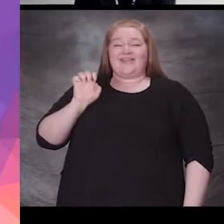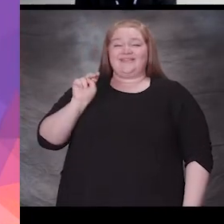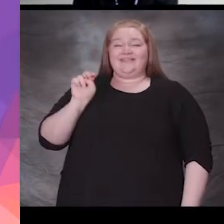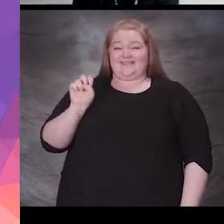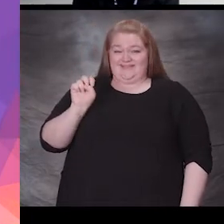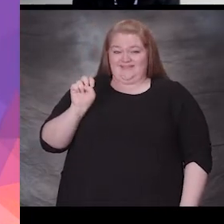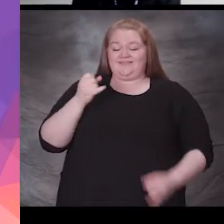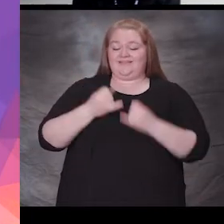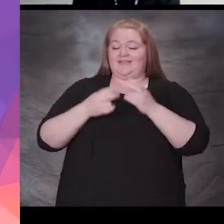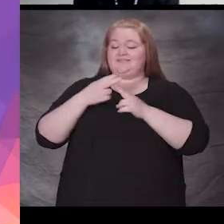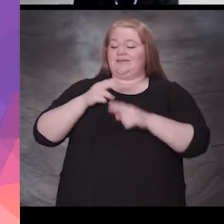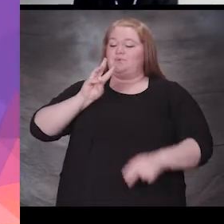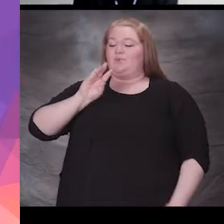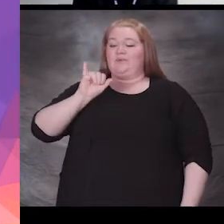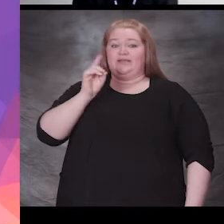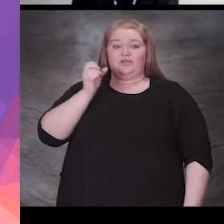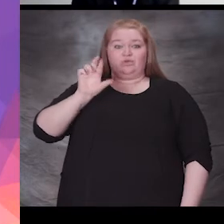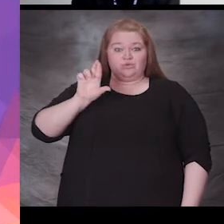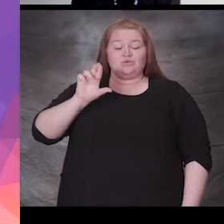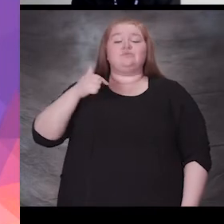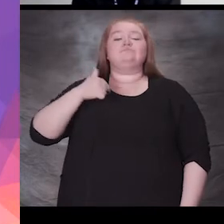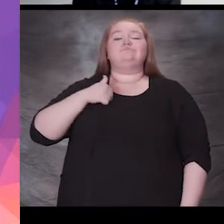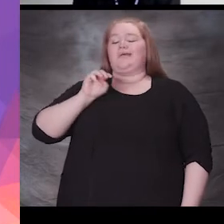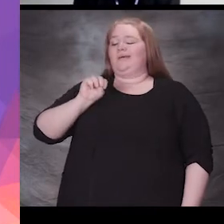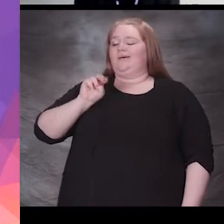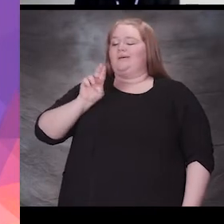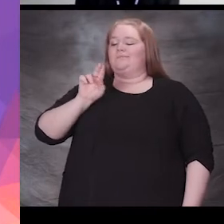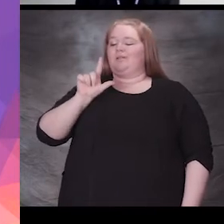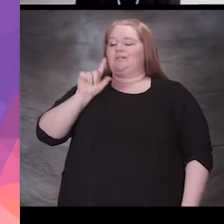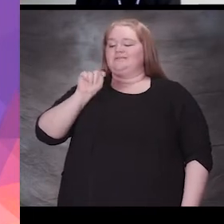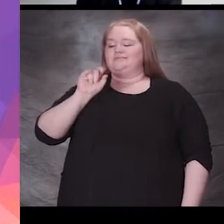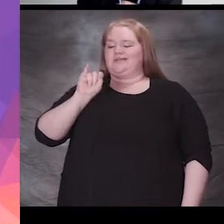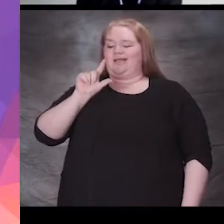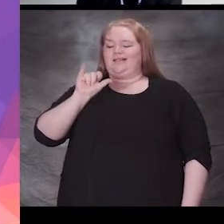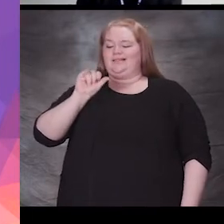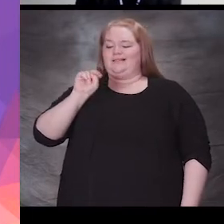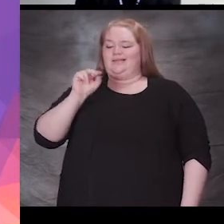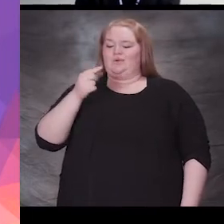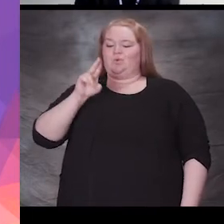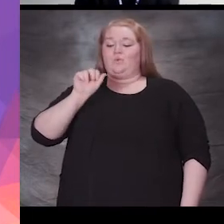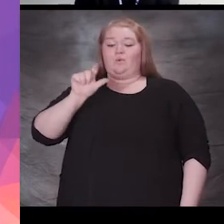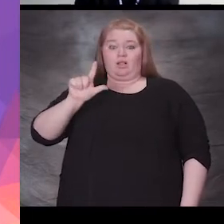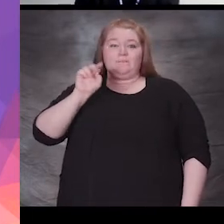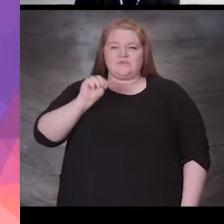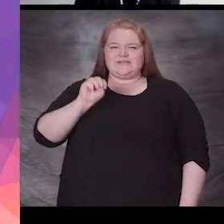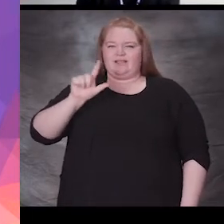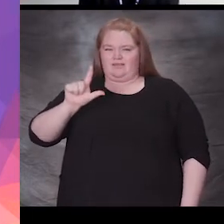I'm Eileen Weider, the Multilingual Language Teacher at Bernie.